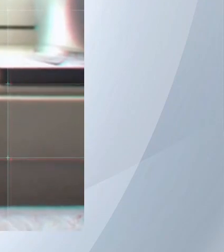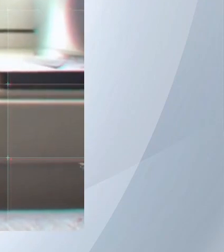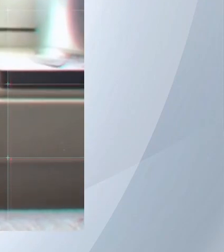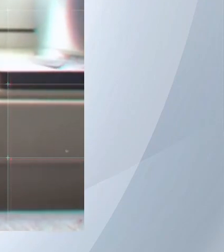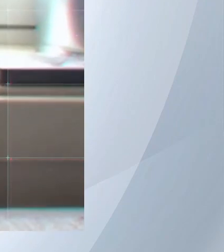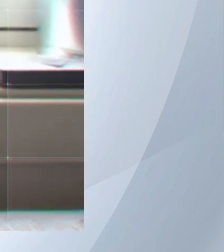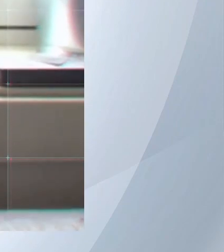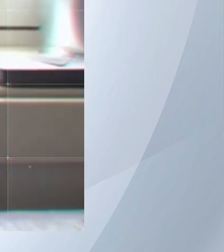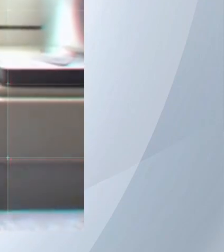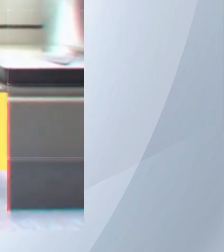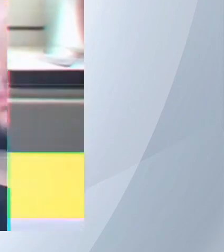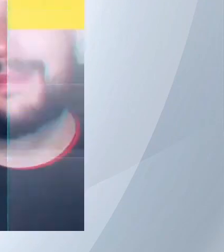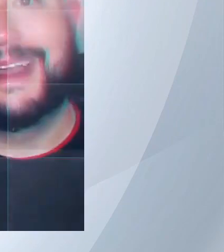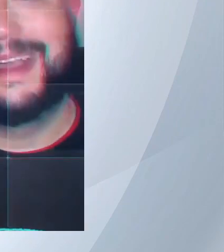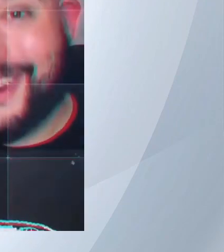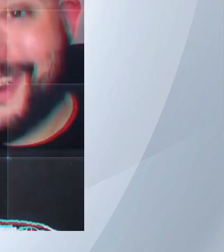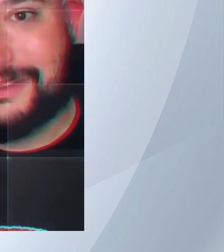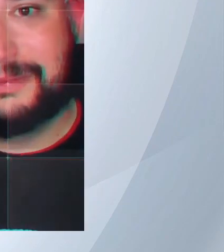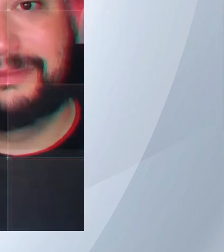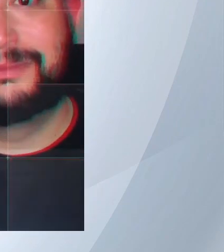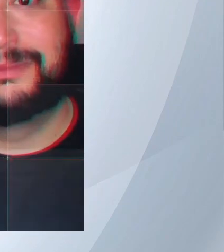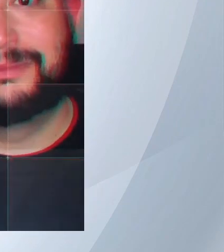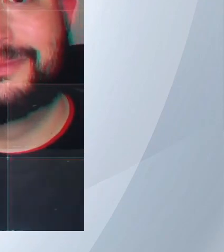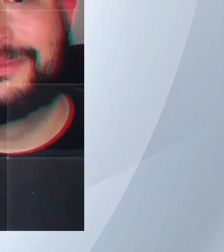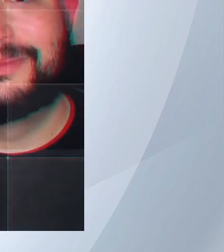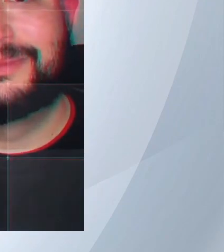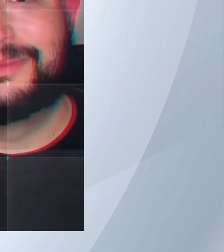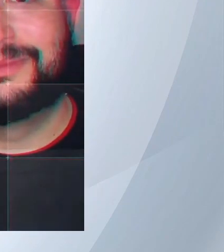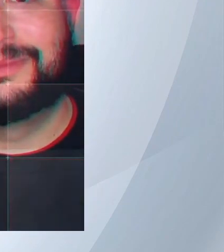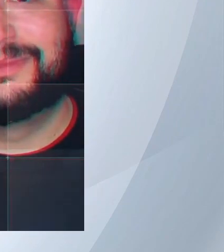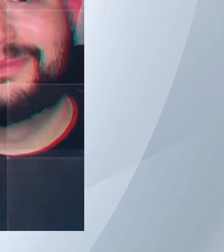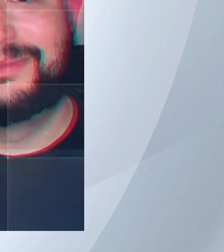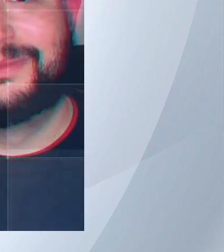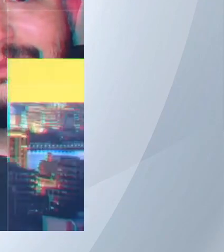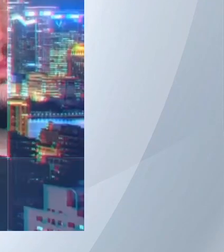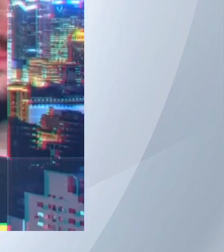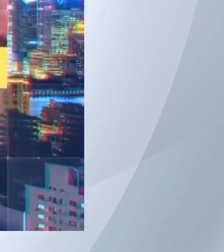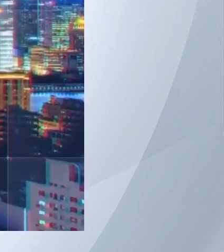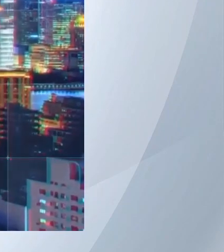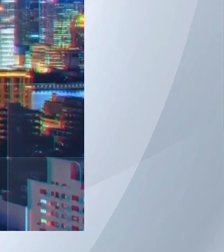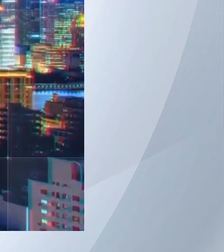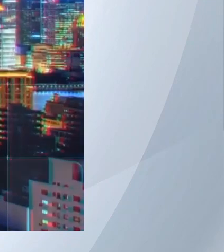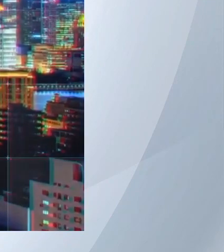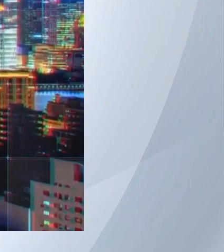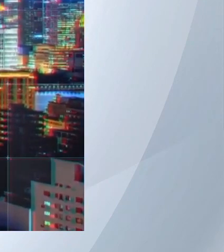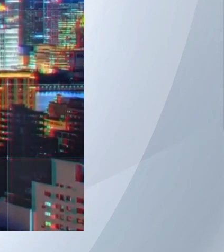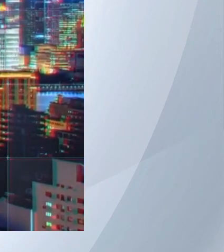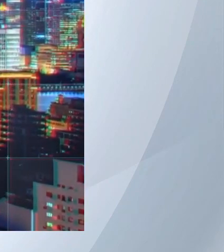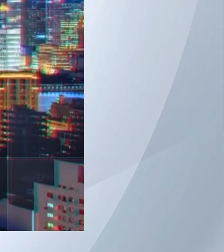Hello. Hello. Hello. Sebastian Pérez, from Argentina. Hello. Hello.